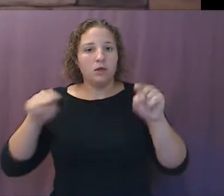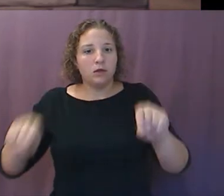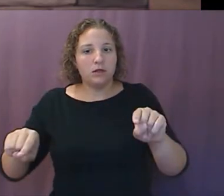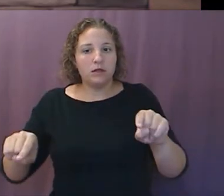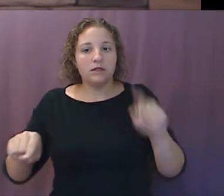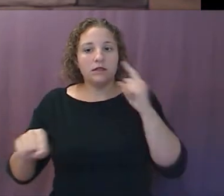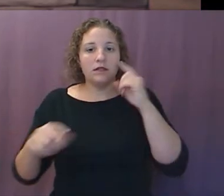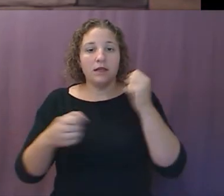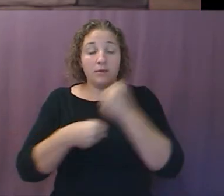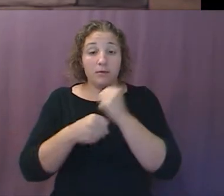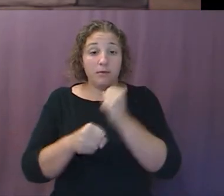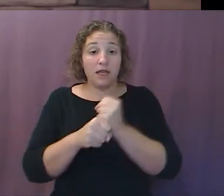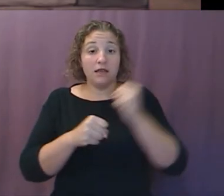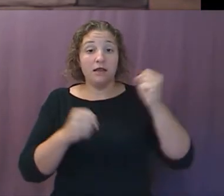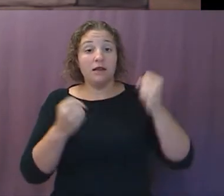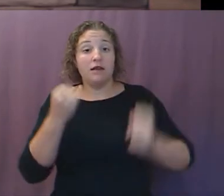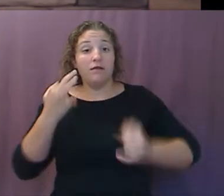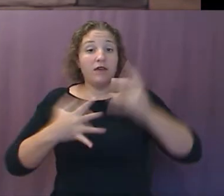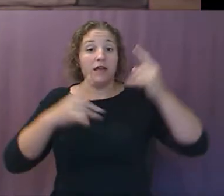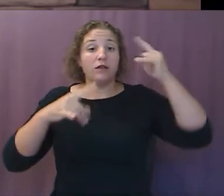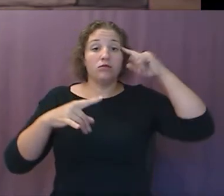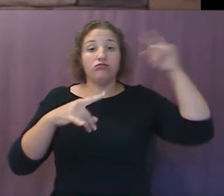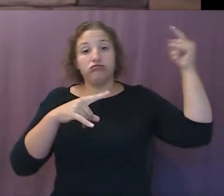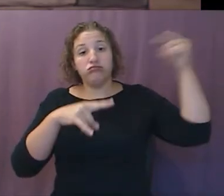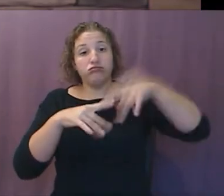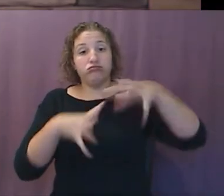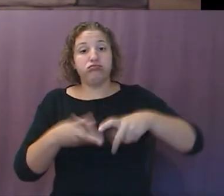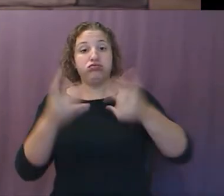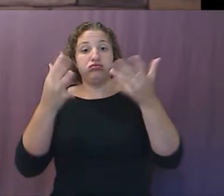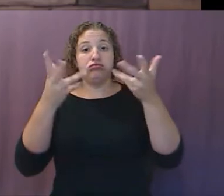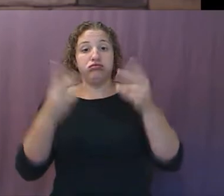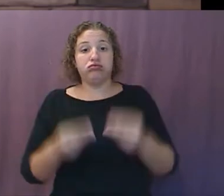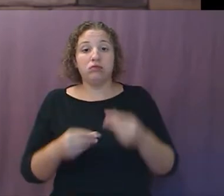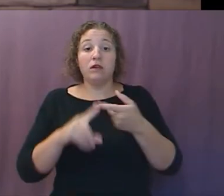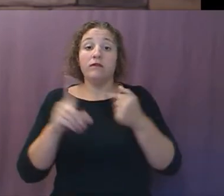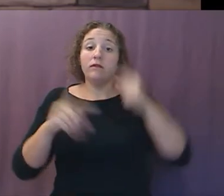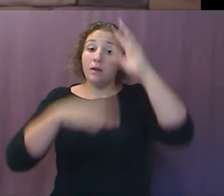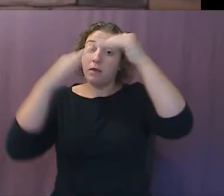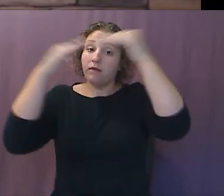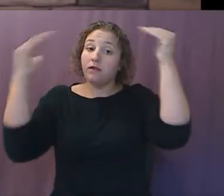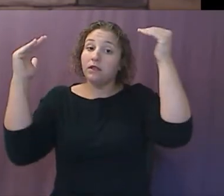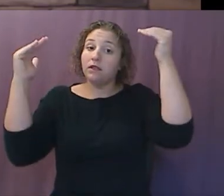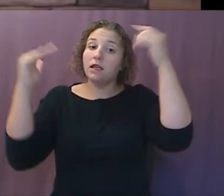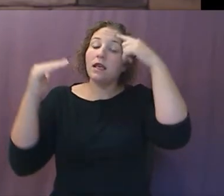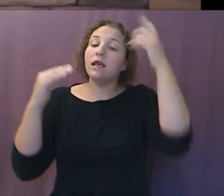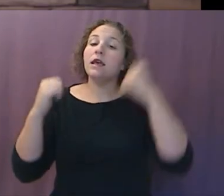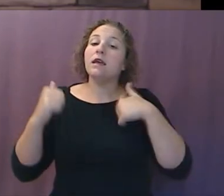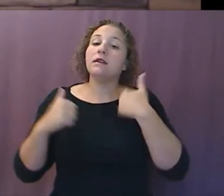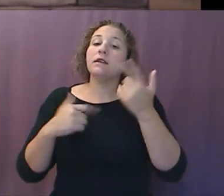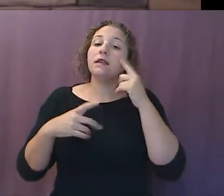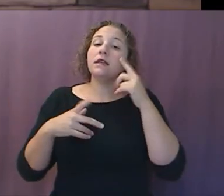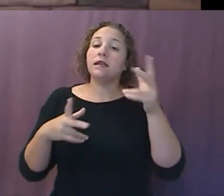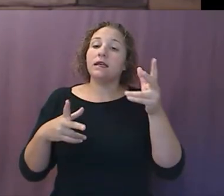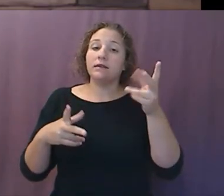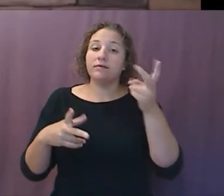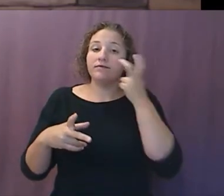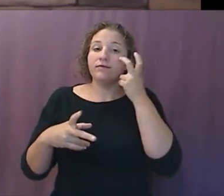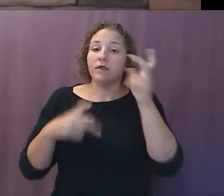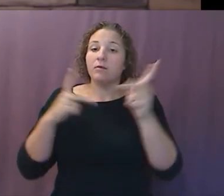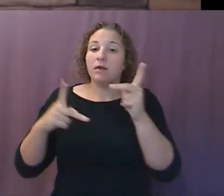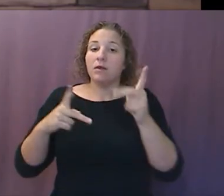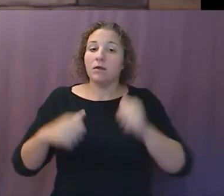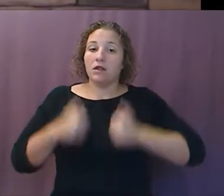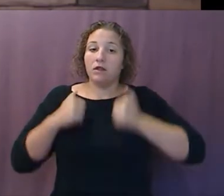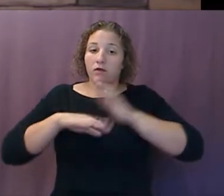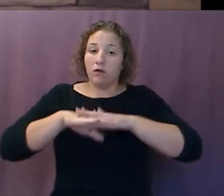talked about it last week, on the earth in the sight of men. And he deceiveth them that dwell on the earth, there's that